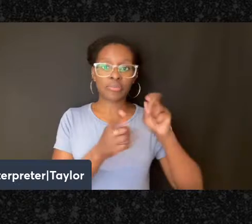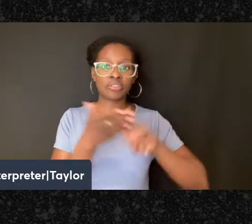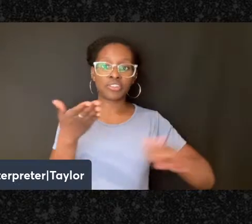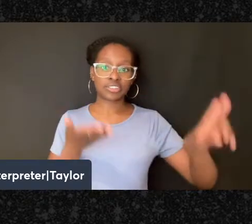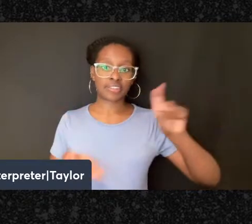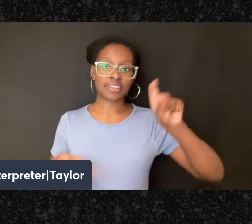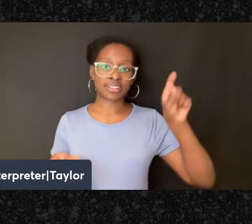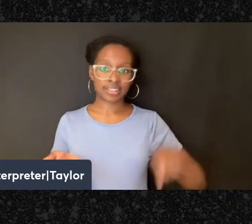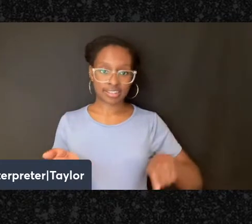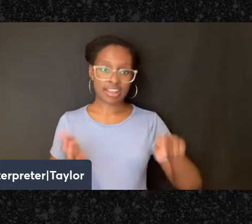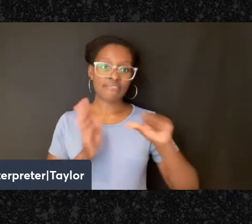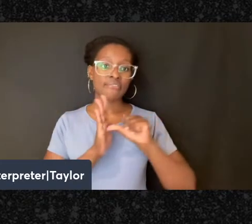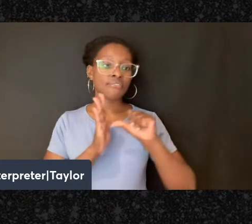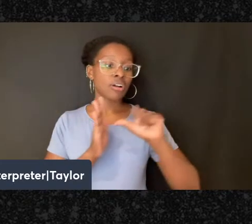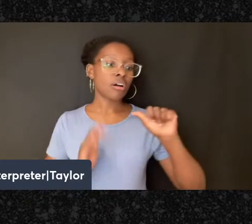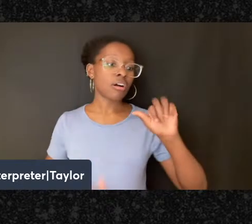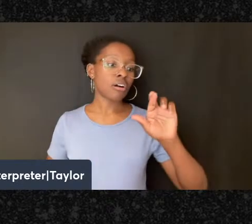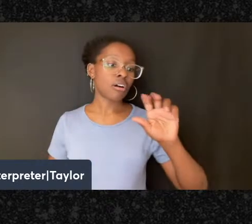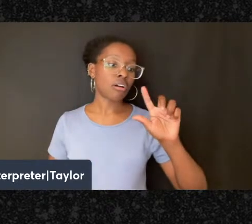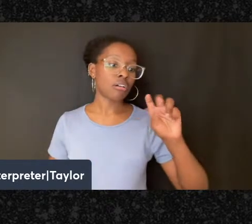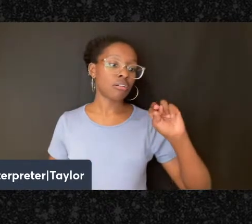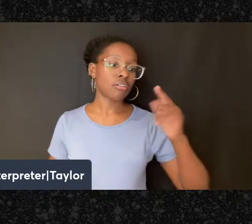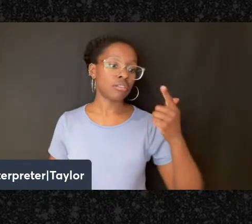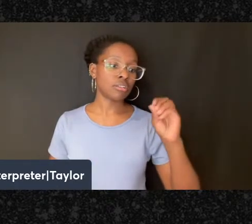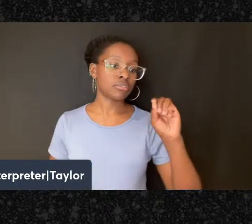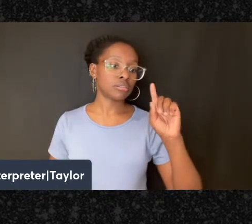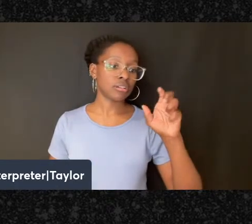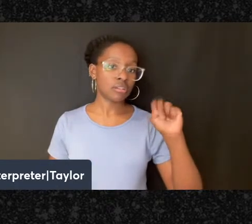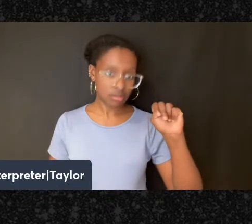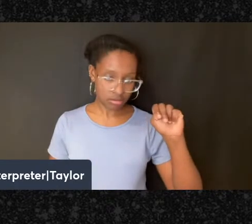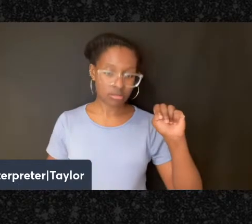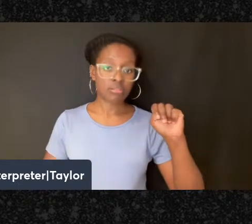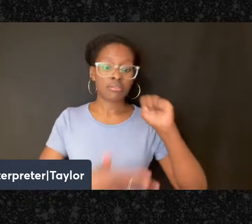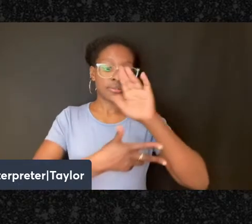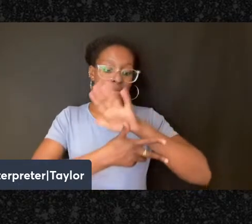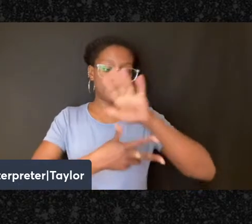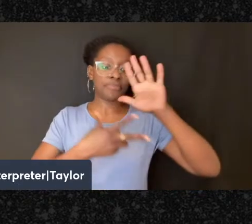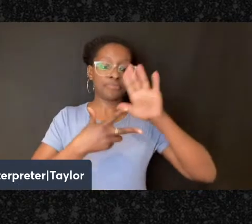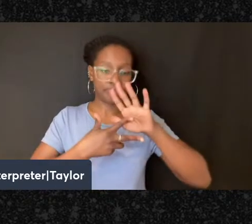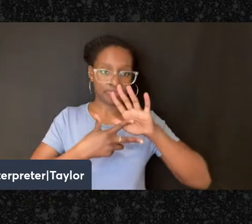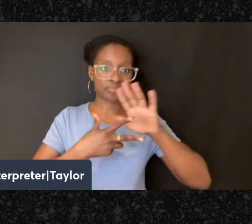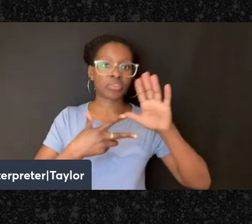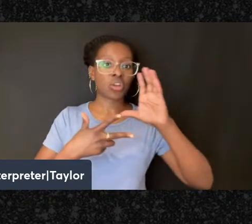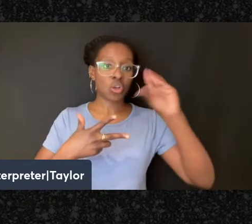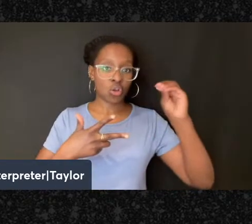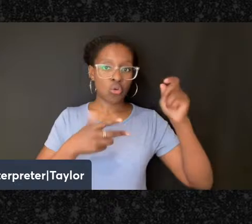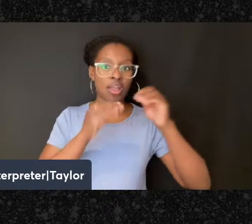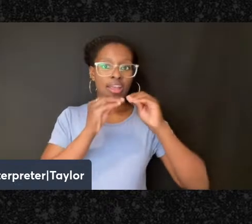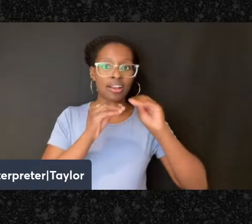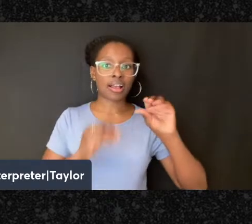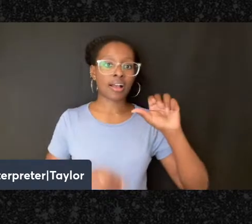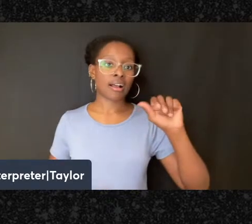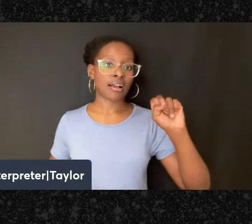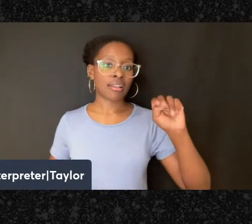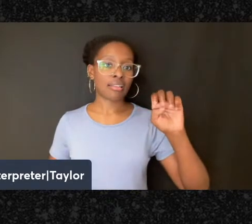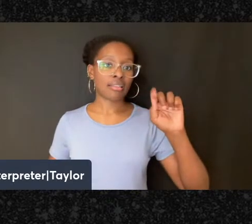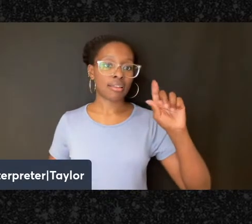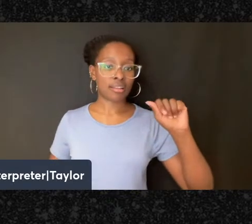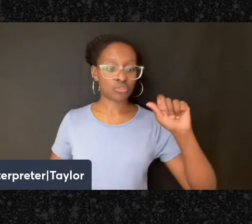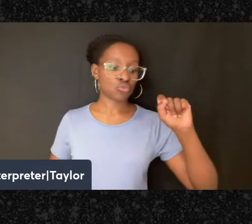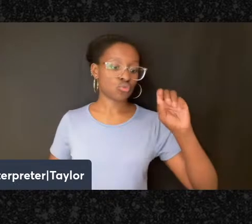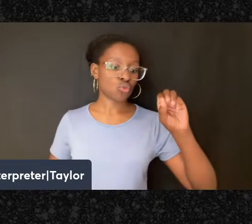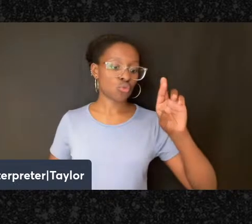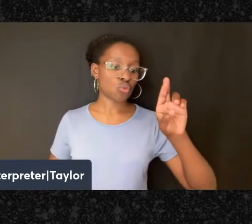Texas at Arlington. That will be followed by the second co-editor, Ana Olena Torres, from the University of